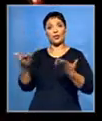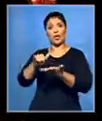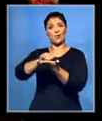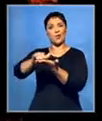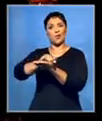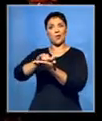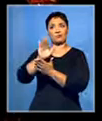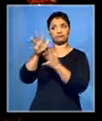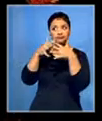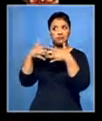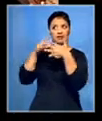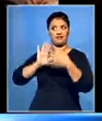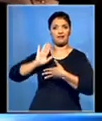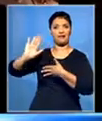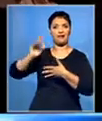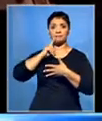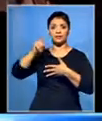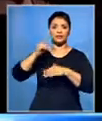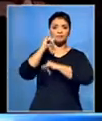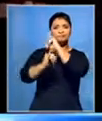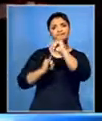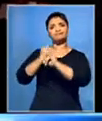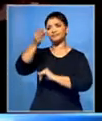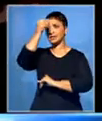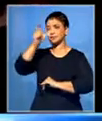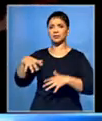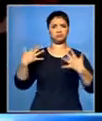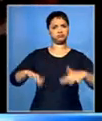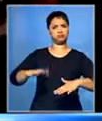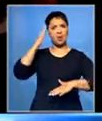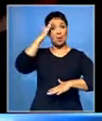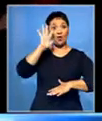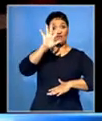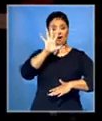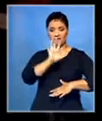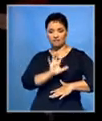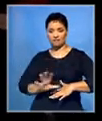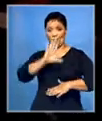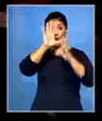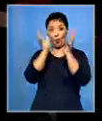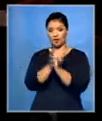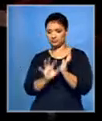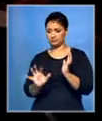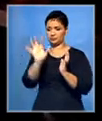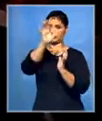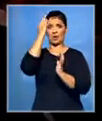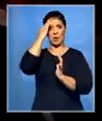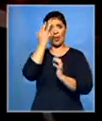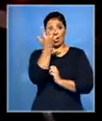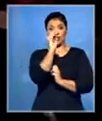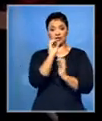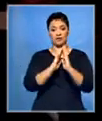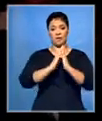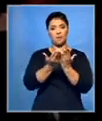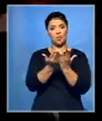He was a renowned global scholar, having lectured on five continents and authored 30 books on